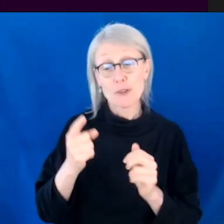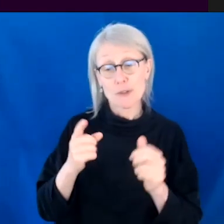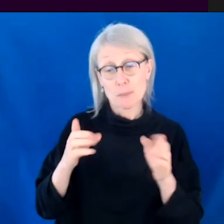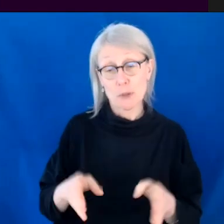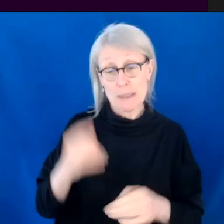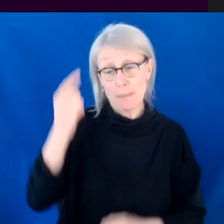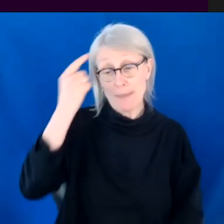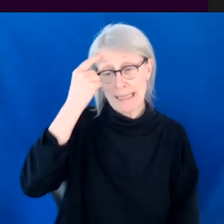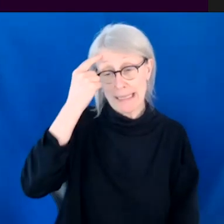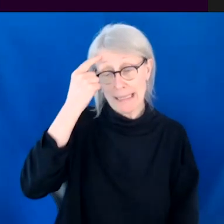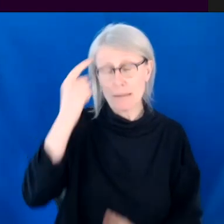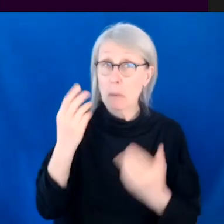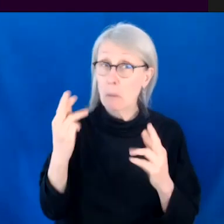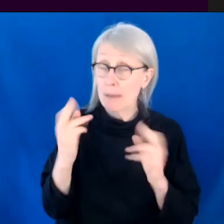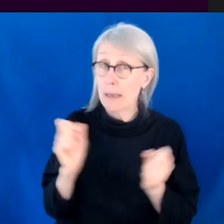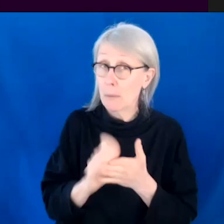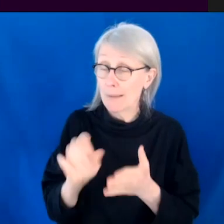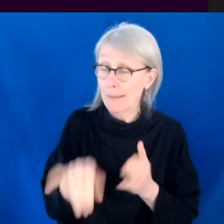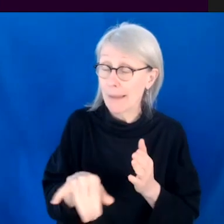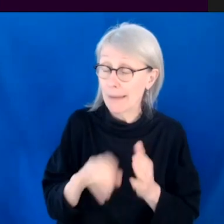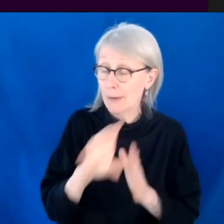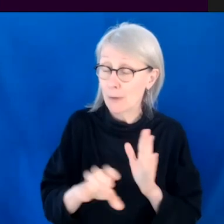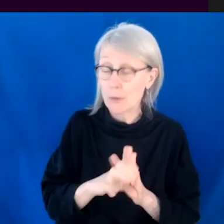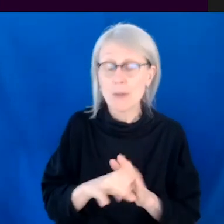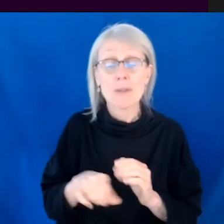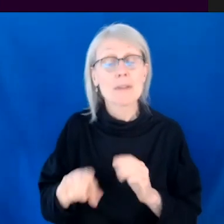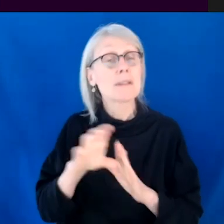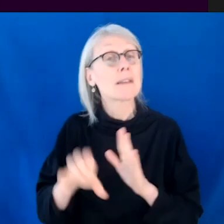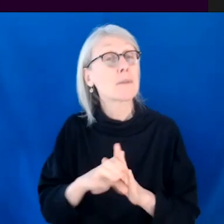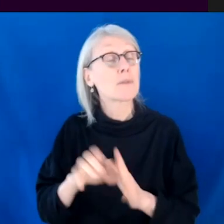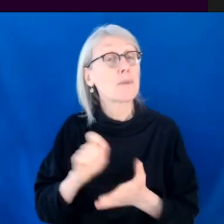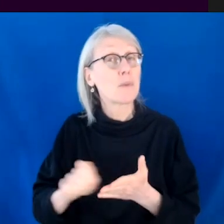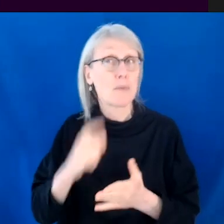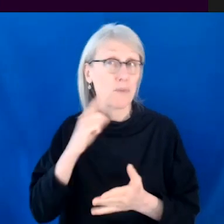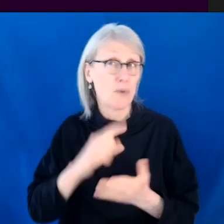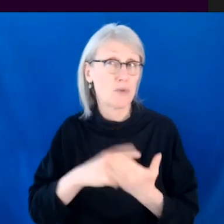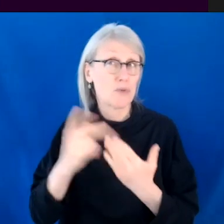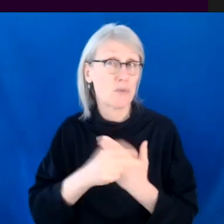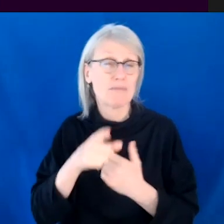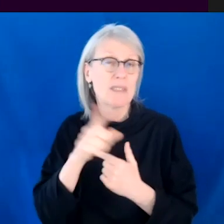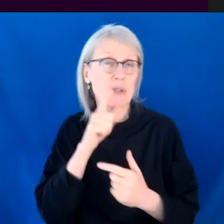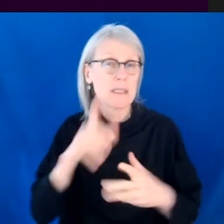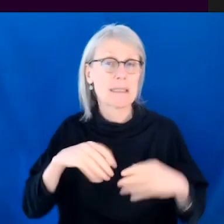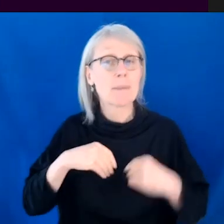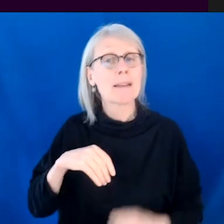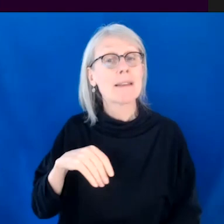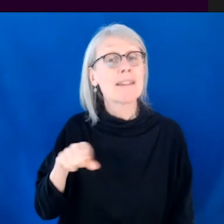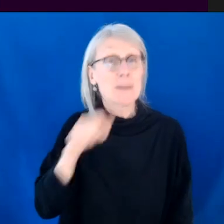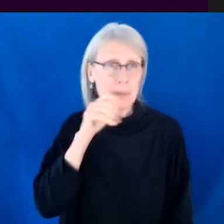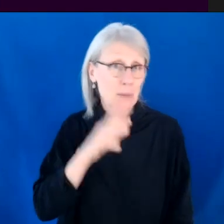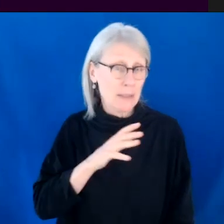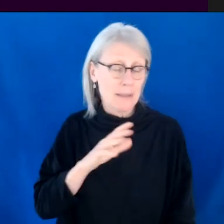is like a classic example. Cause I wrote this character for a show that I developed that I, that never ended up getting me. And I felt like she was really similar